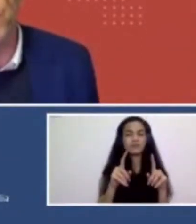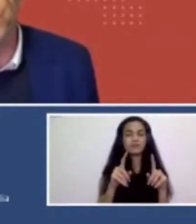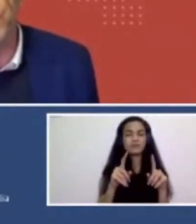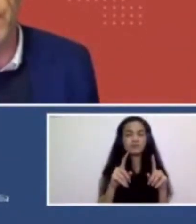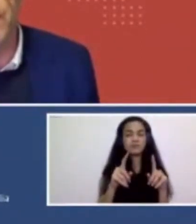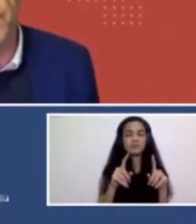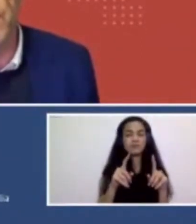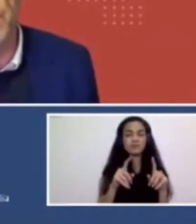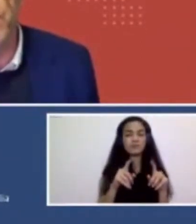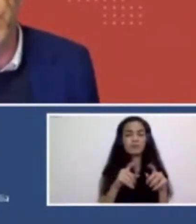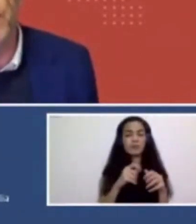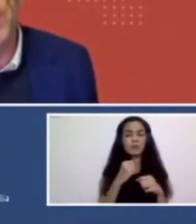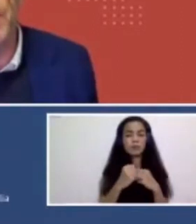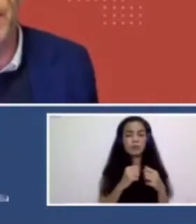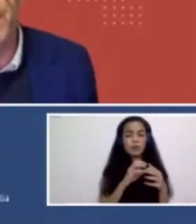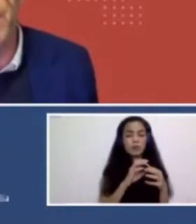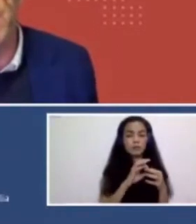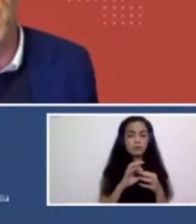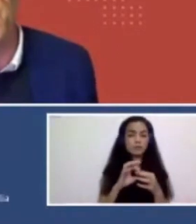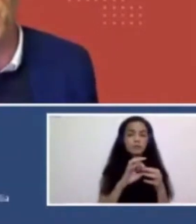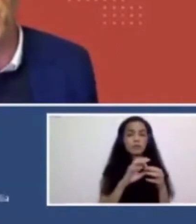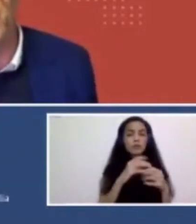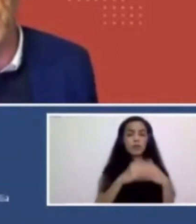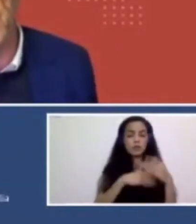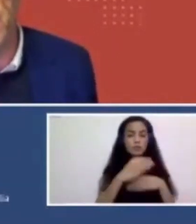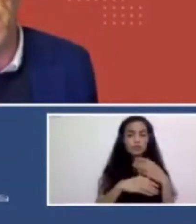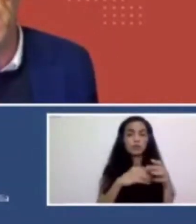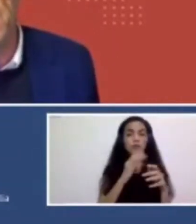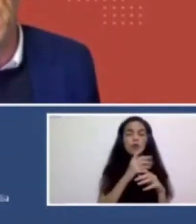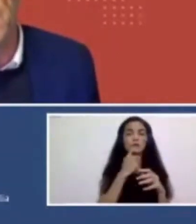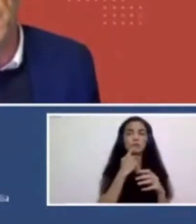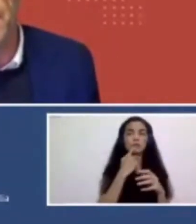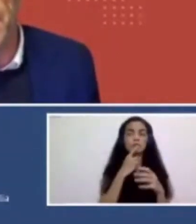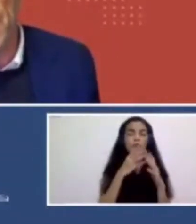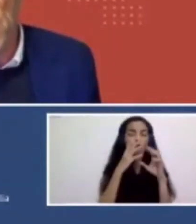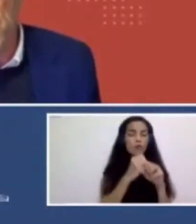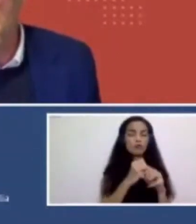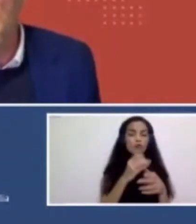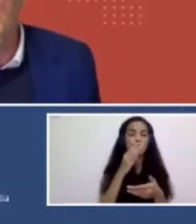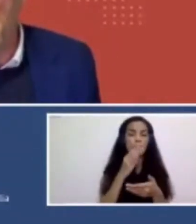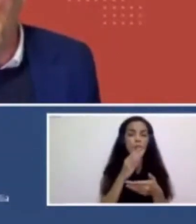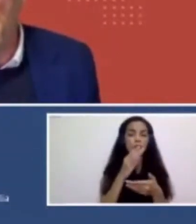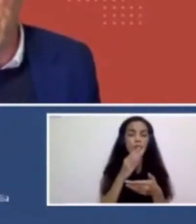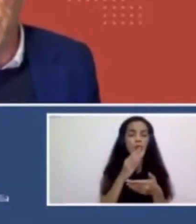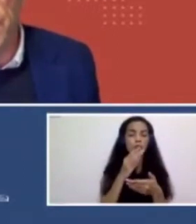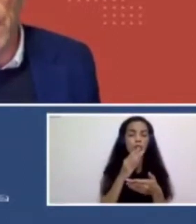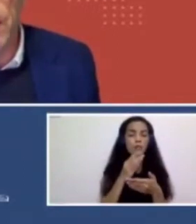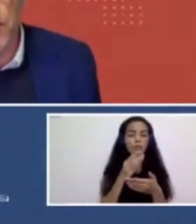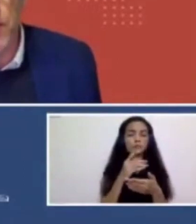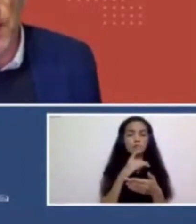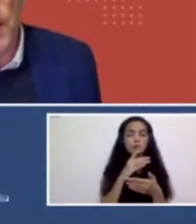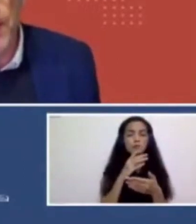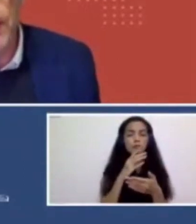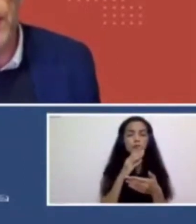with the world, with industry, we're much more sort of public facing rather than internally facing, um, which has its advantages and